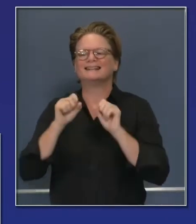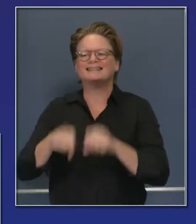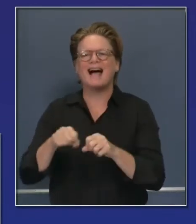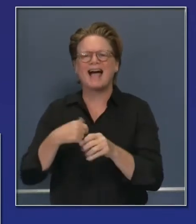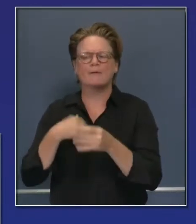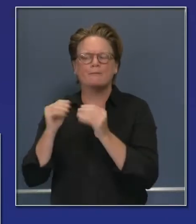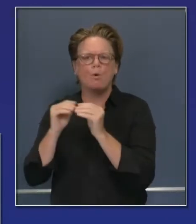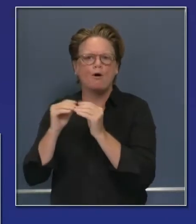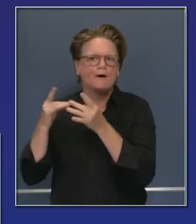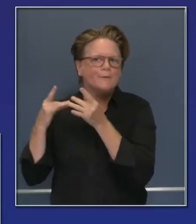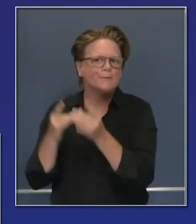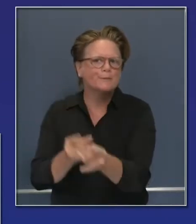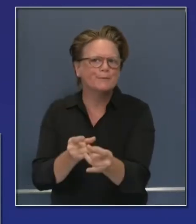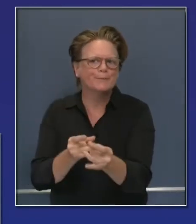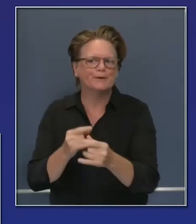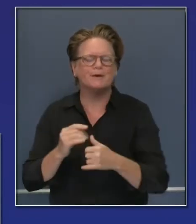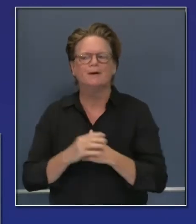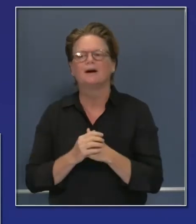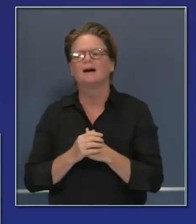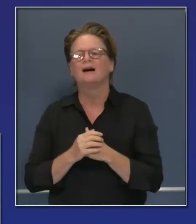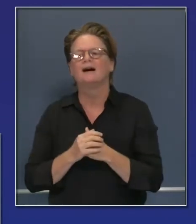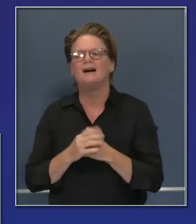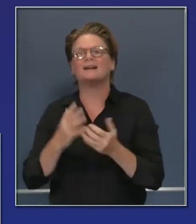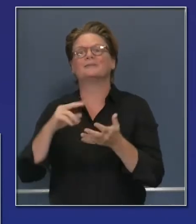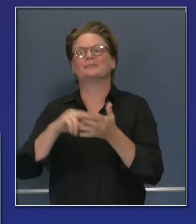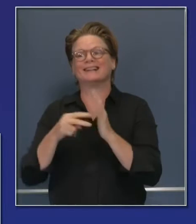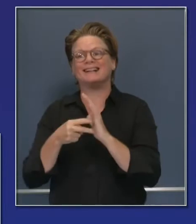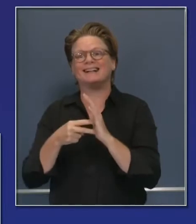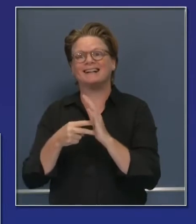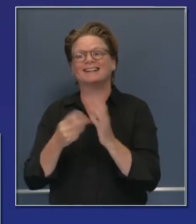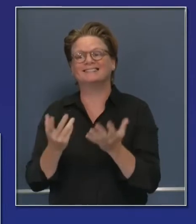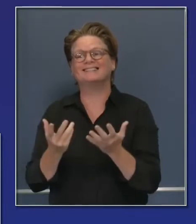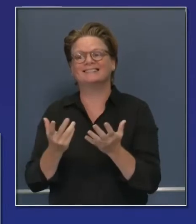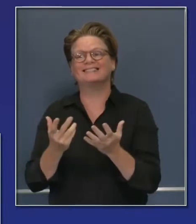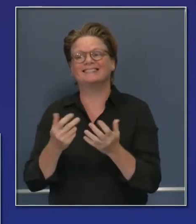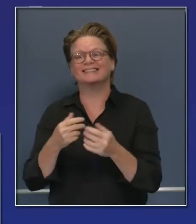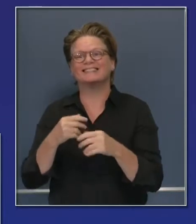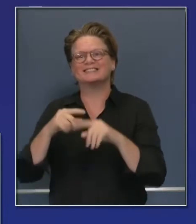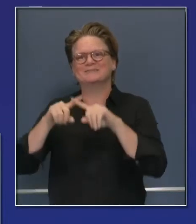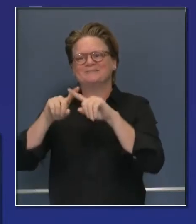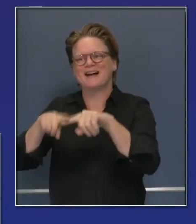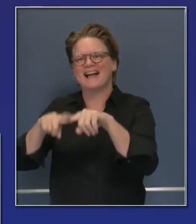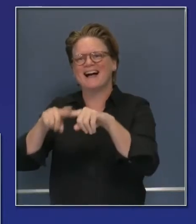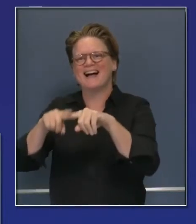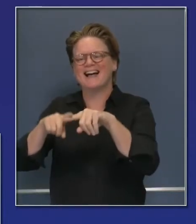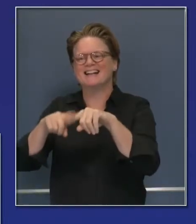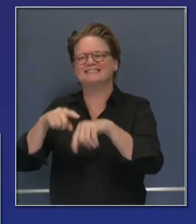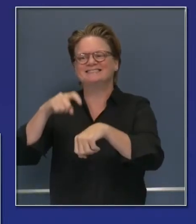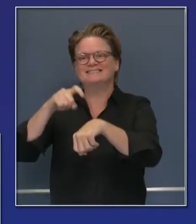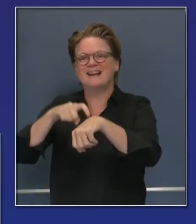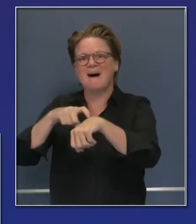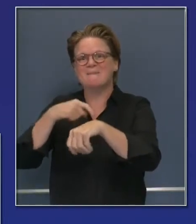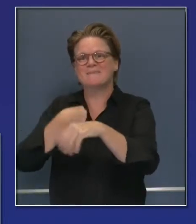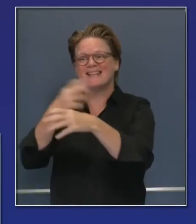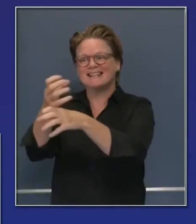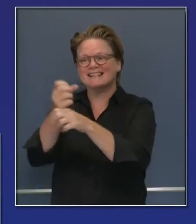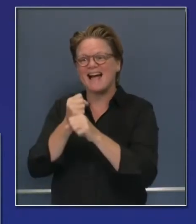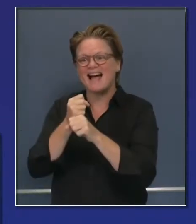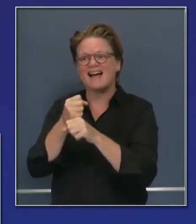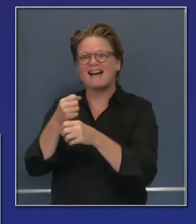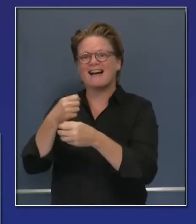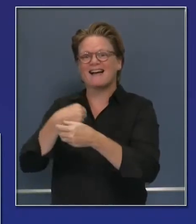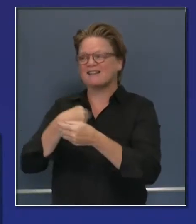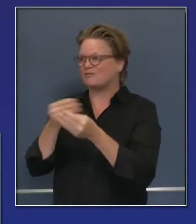responsible doing, but this provides us the ability to have much more stability and the ability to provide more